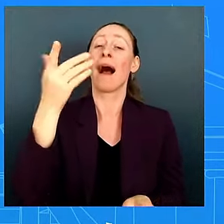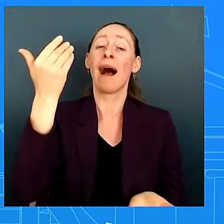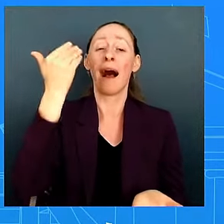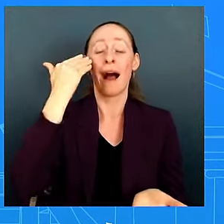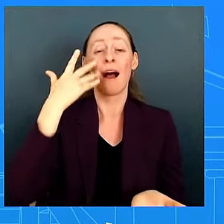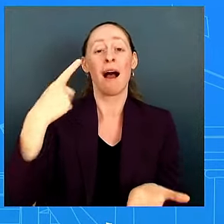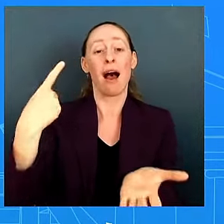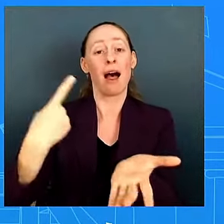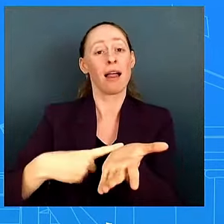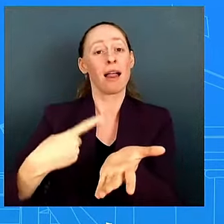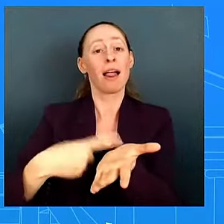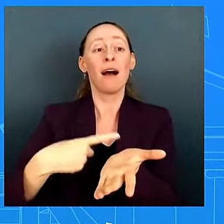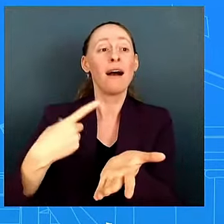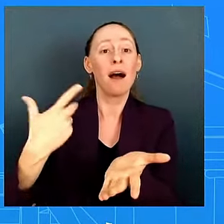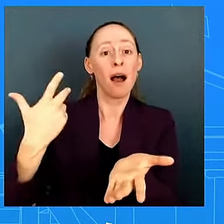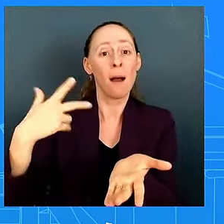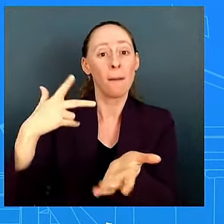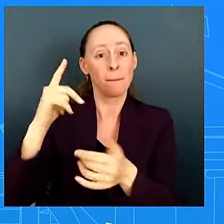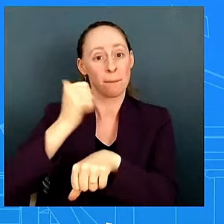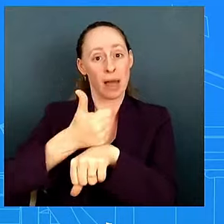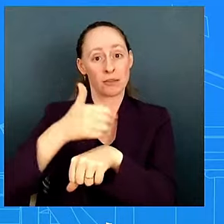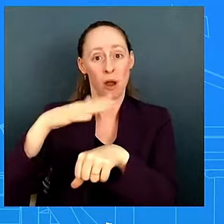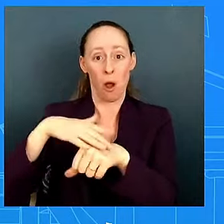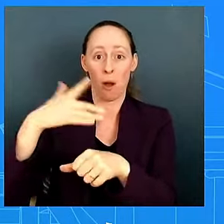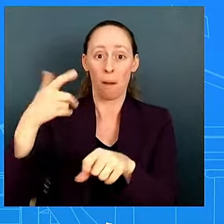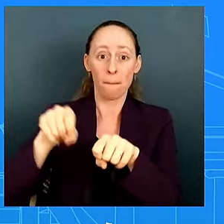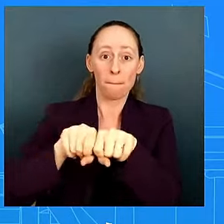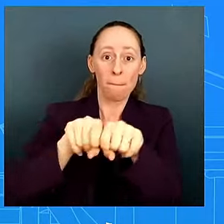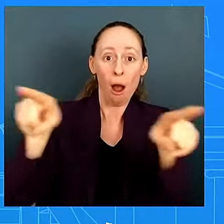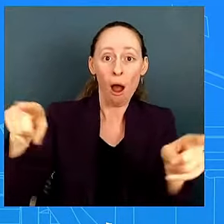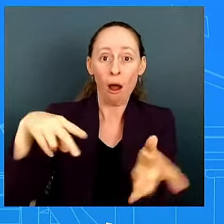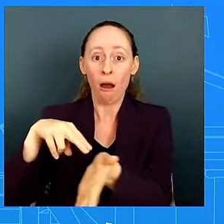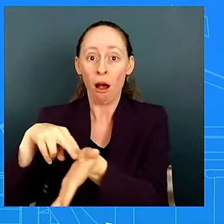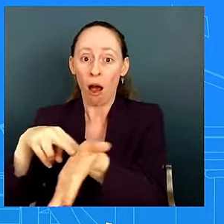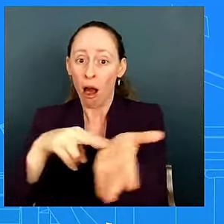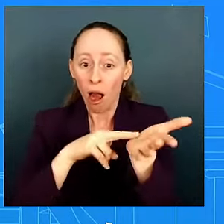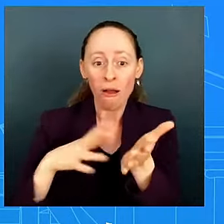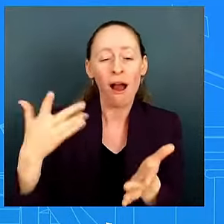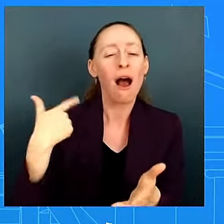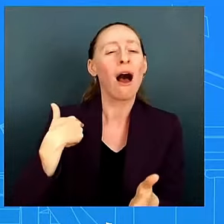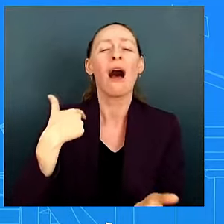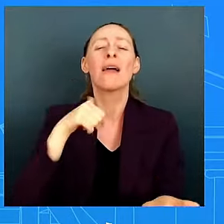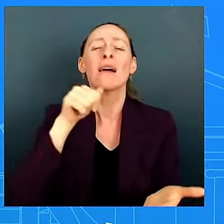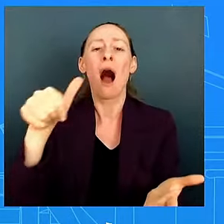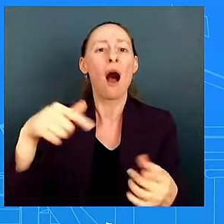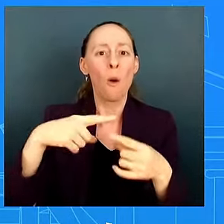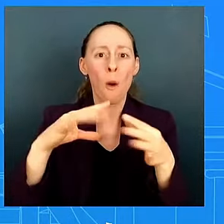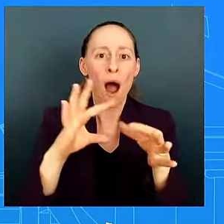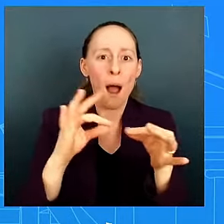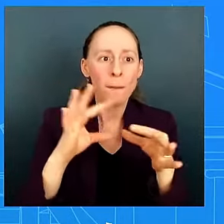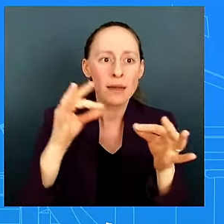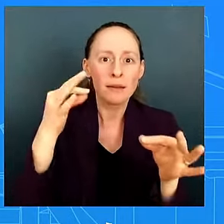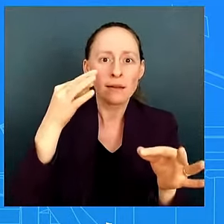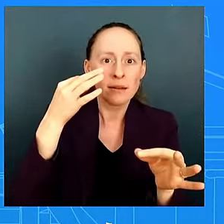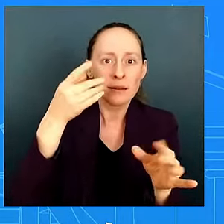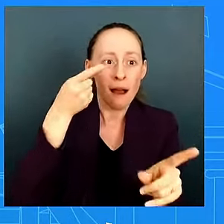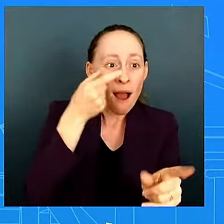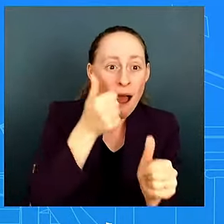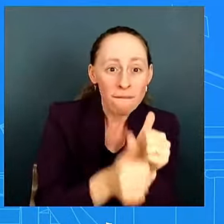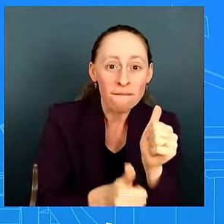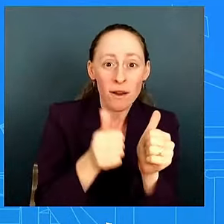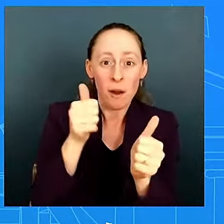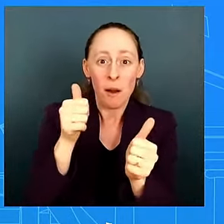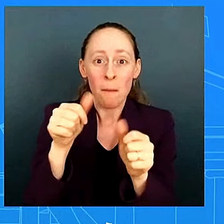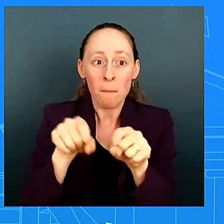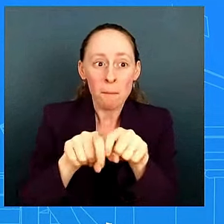every poll i'm just not going to do that and also i'm you know constraints in in doing that as we're heading